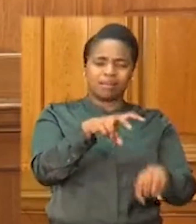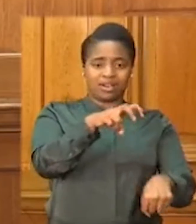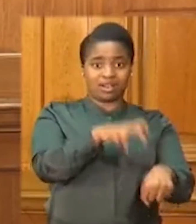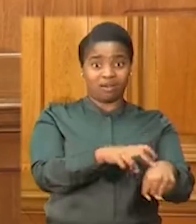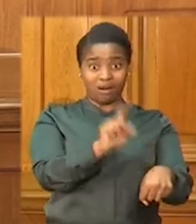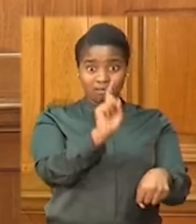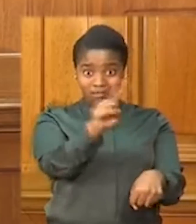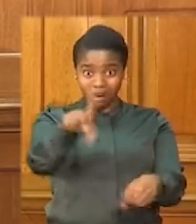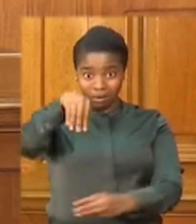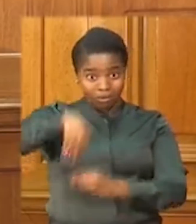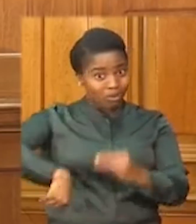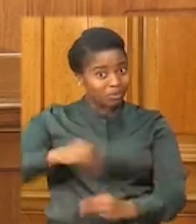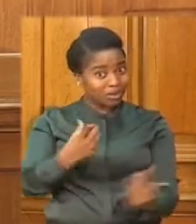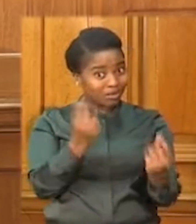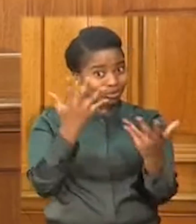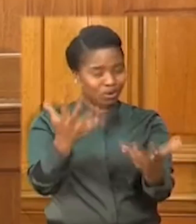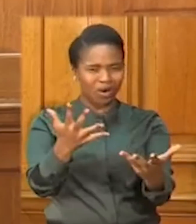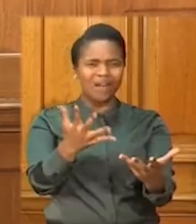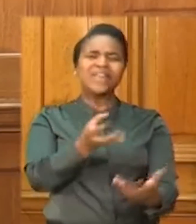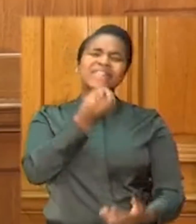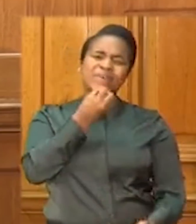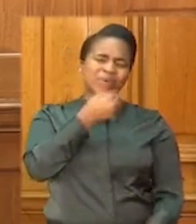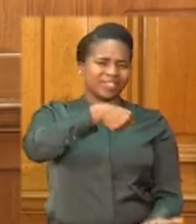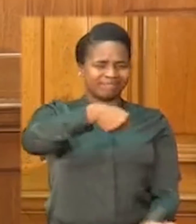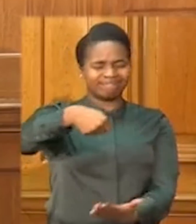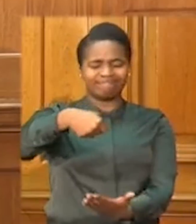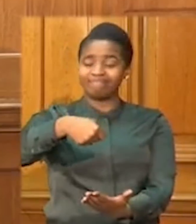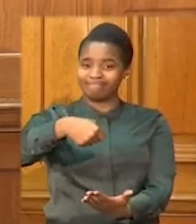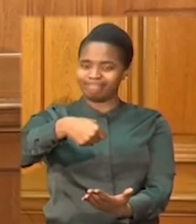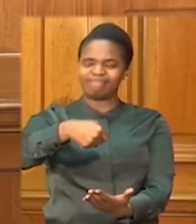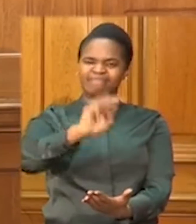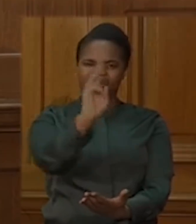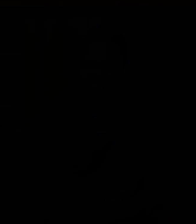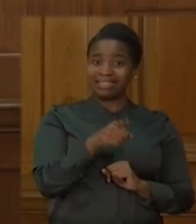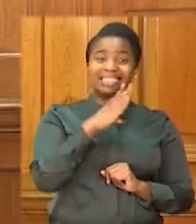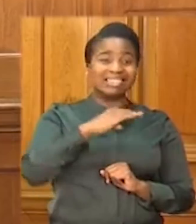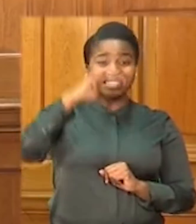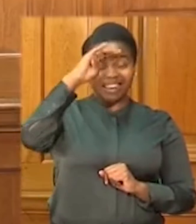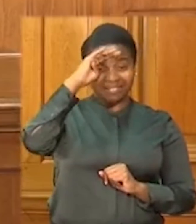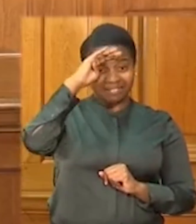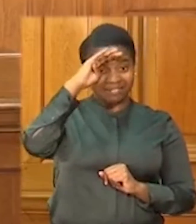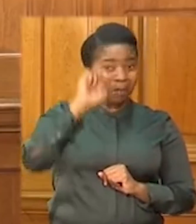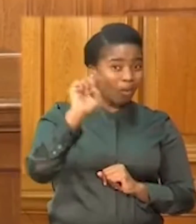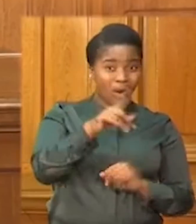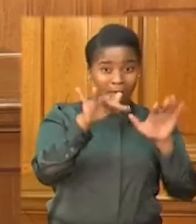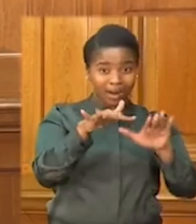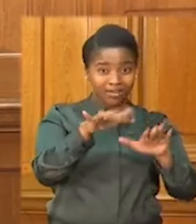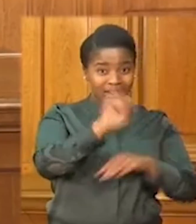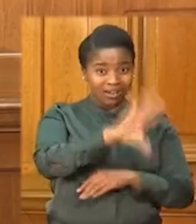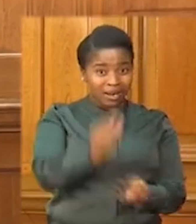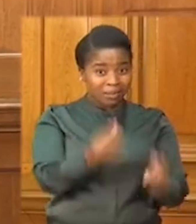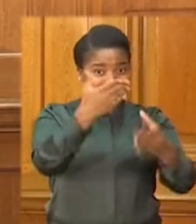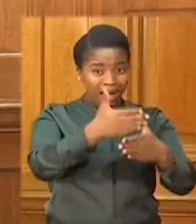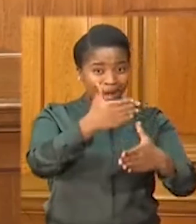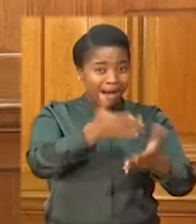involved in such activities face the full might of the law. The coronavirus will